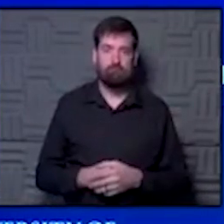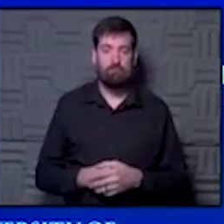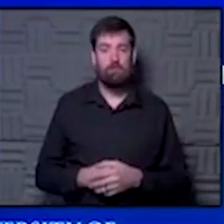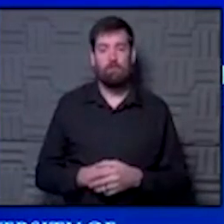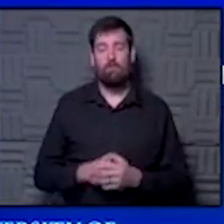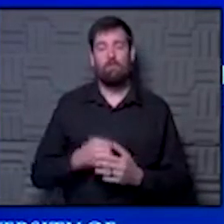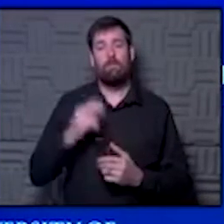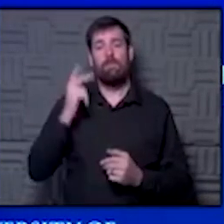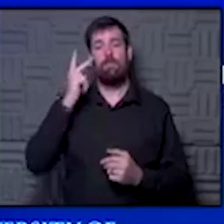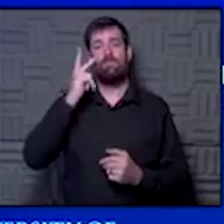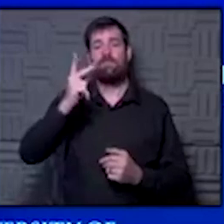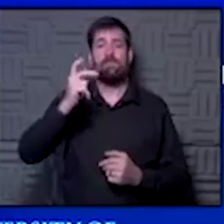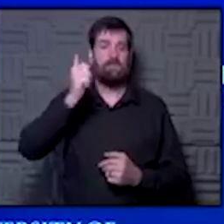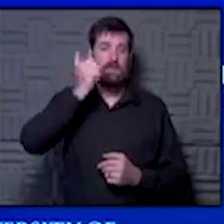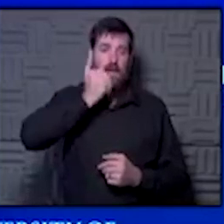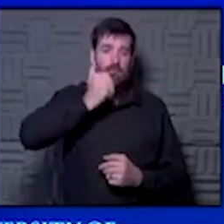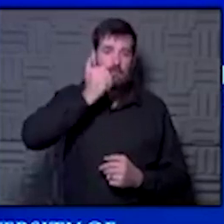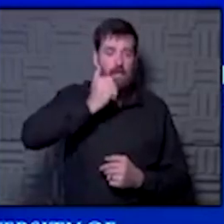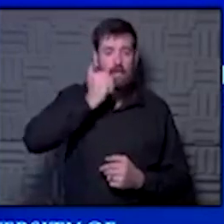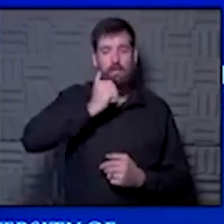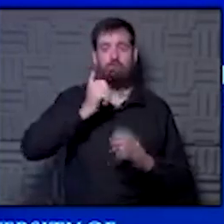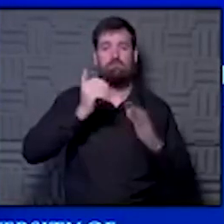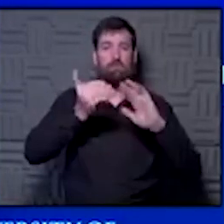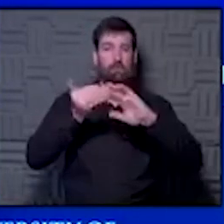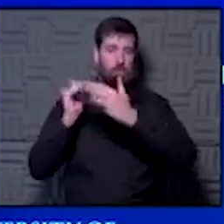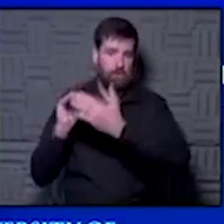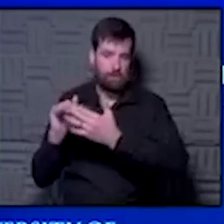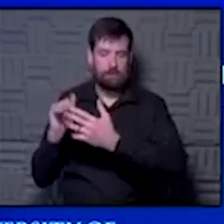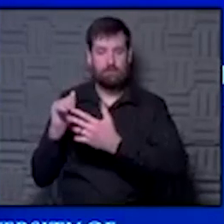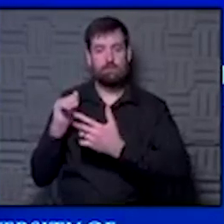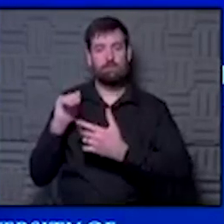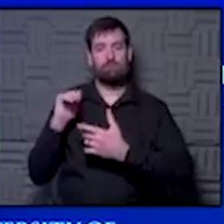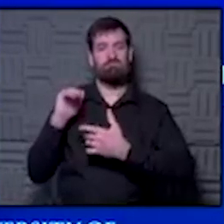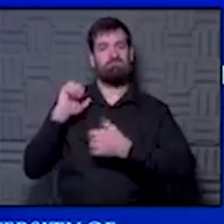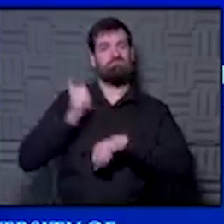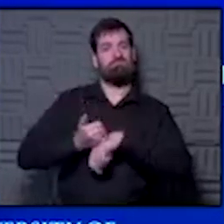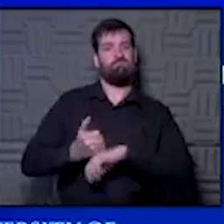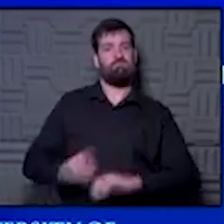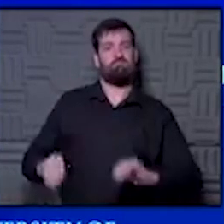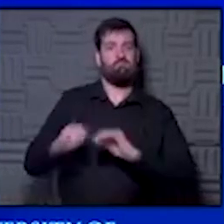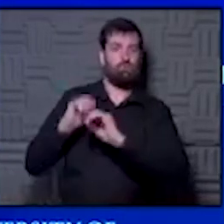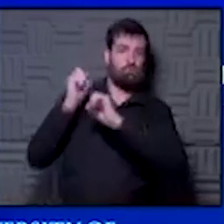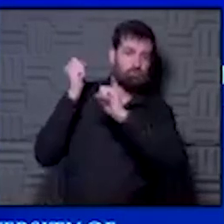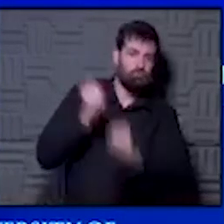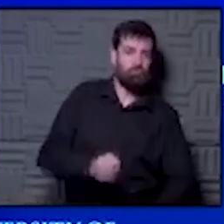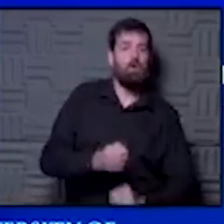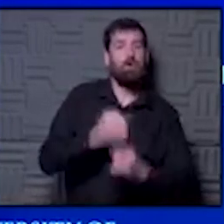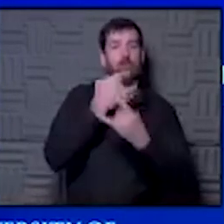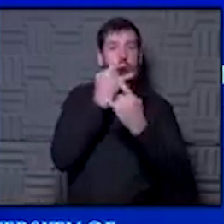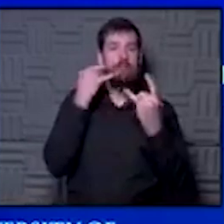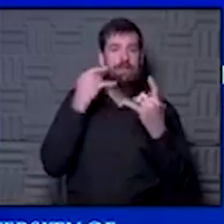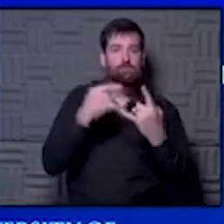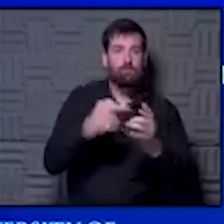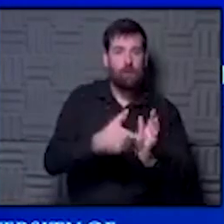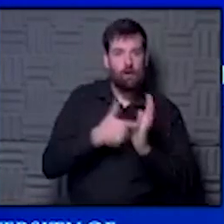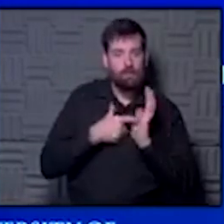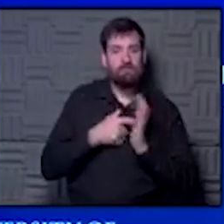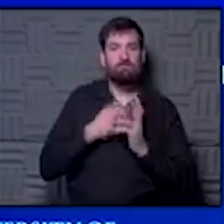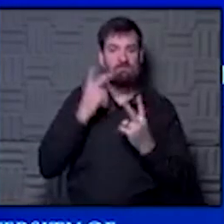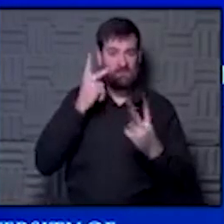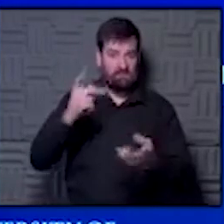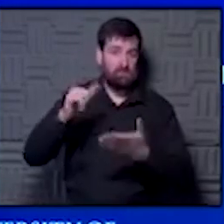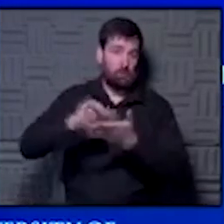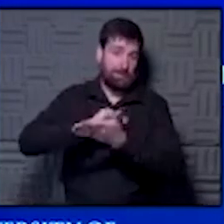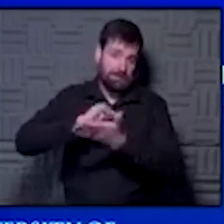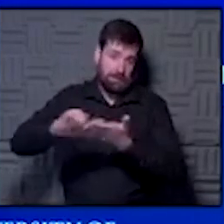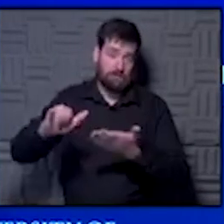We see it play out every day in communities which put in stronger mask requirements in place. We see it true. That's true in New